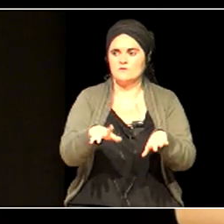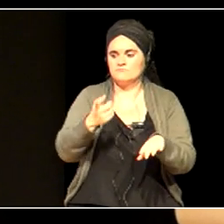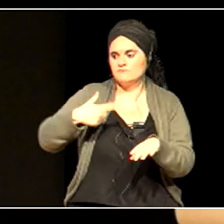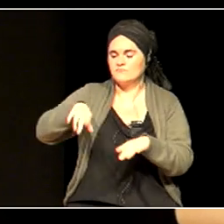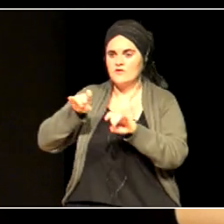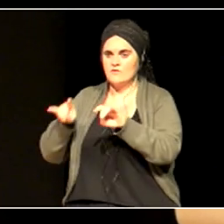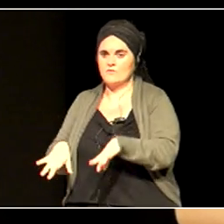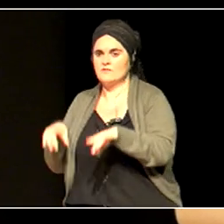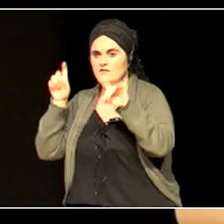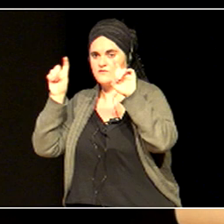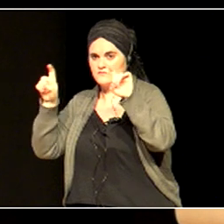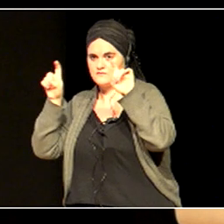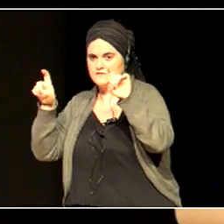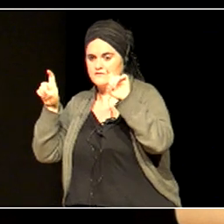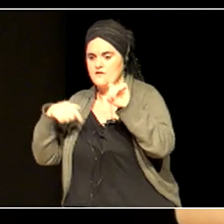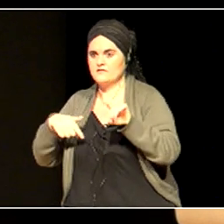Country.